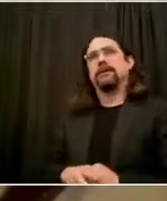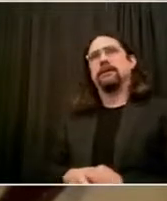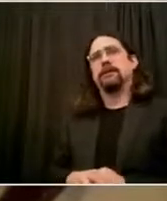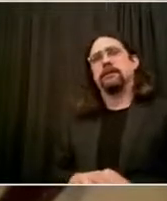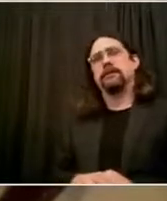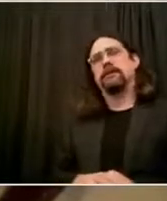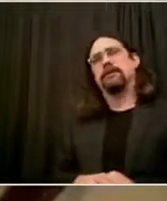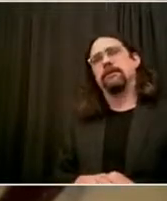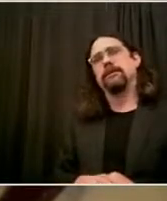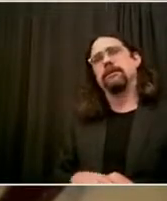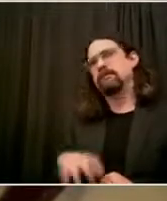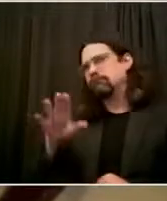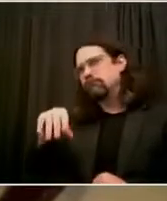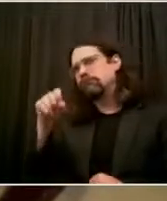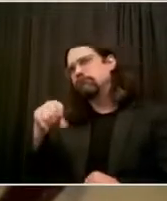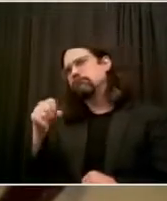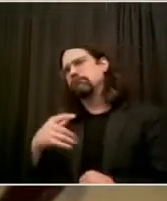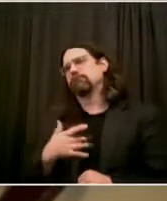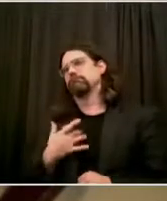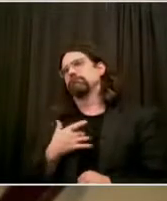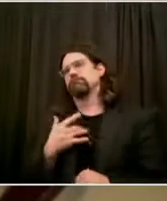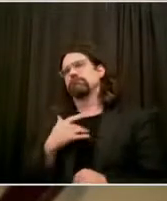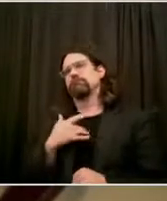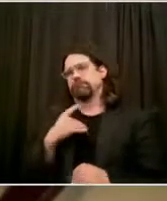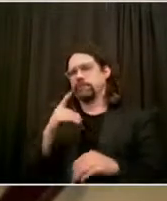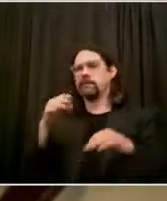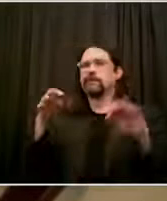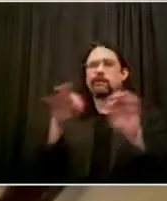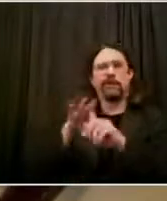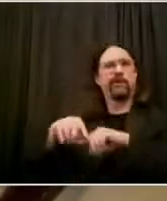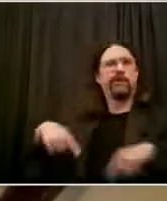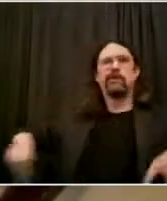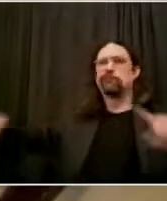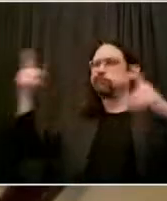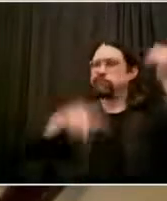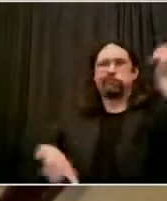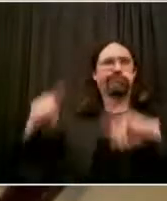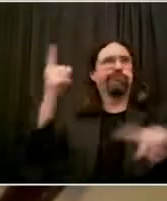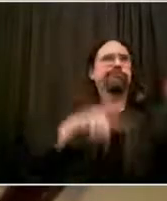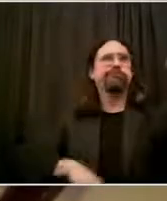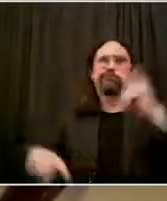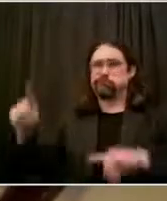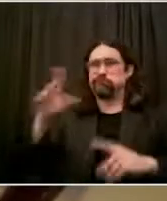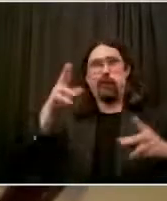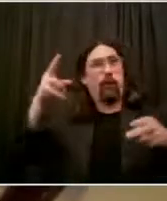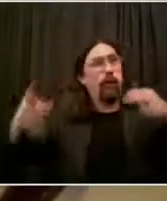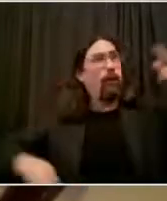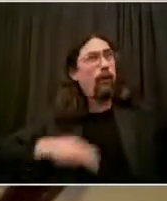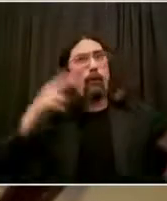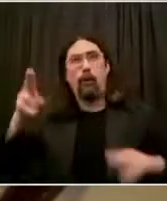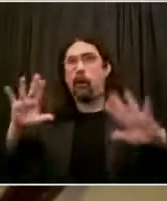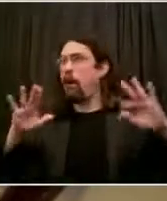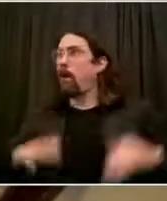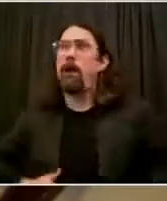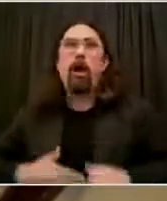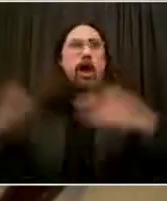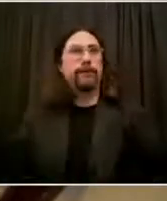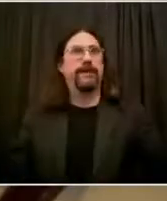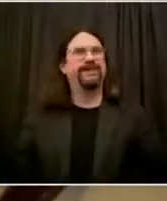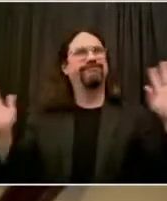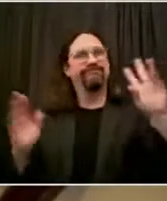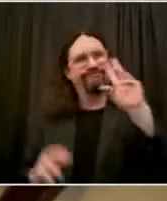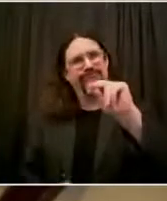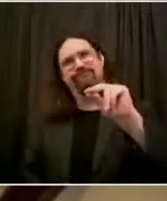was a concern that the faith leaders themselves really emphasized. Two initiatives we discussed last week.